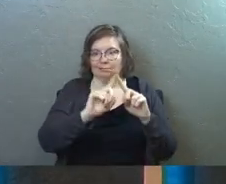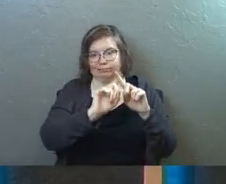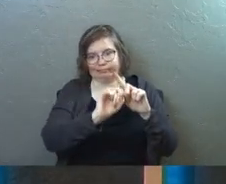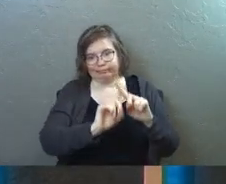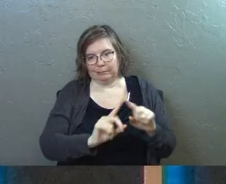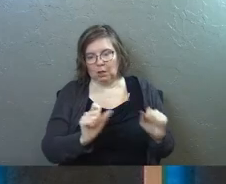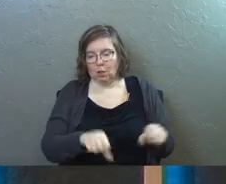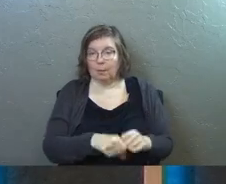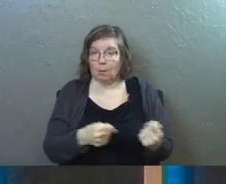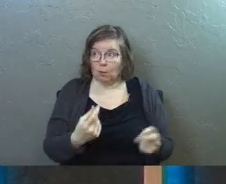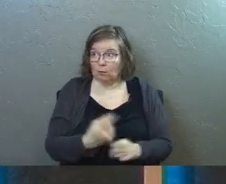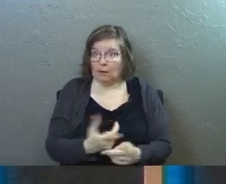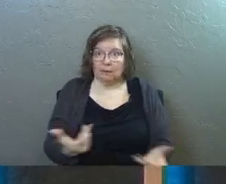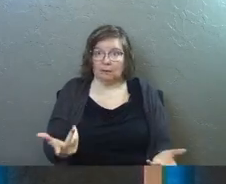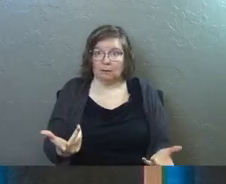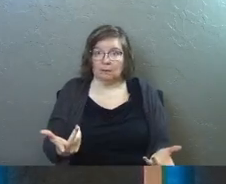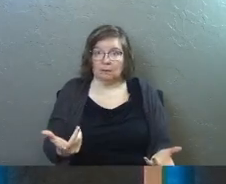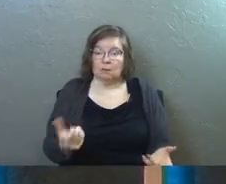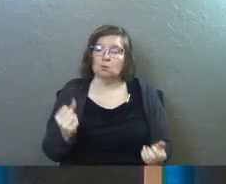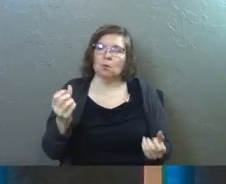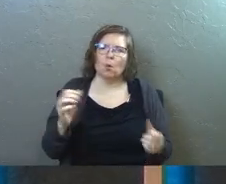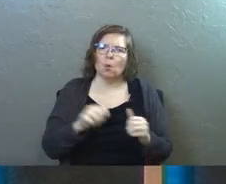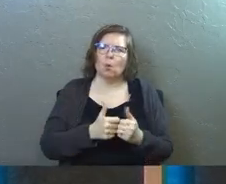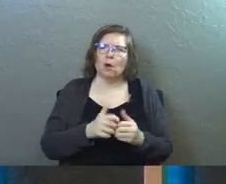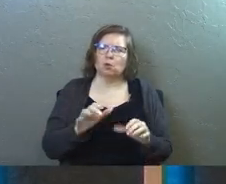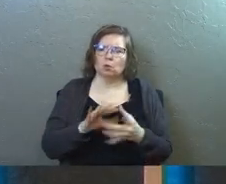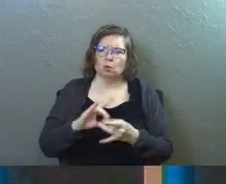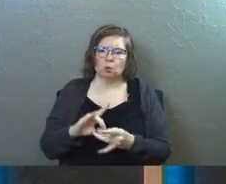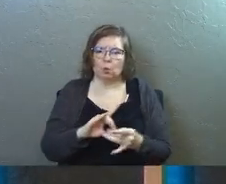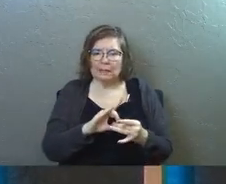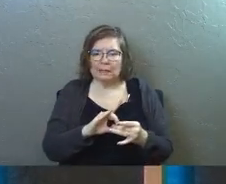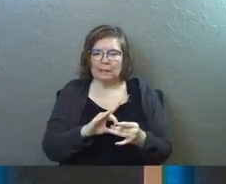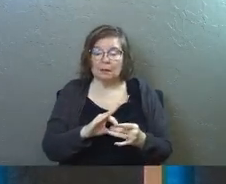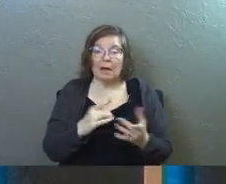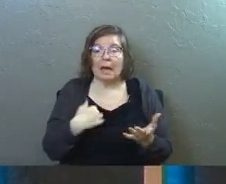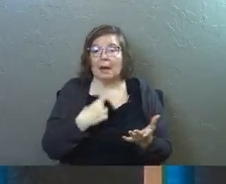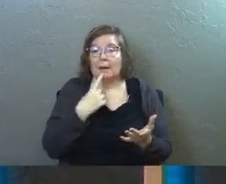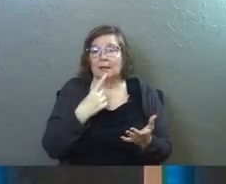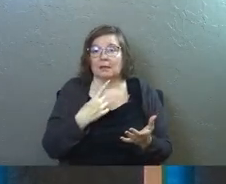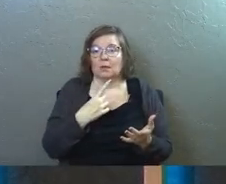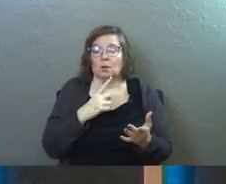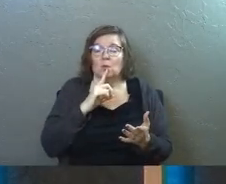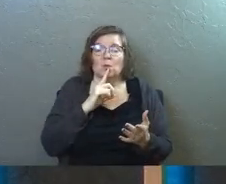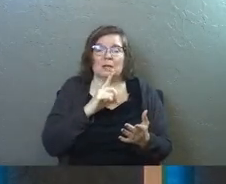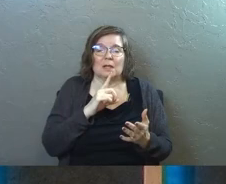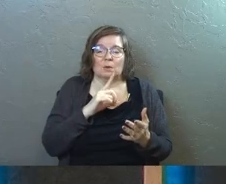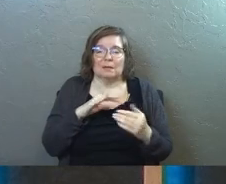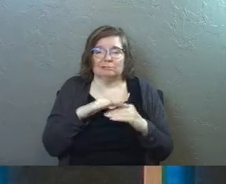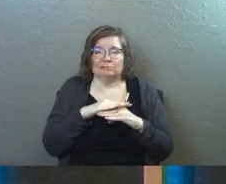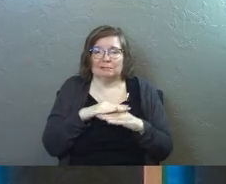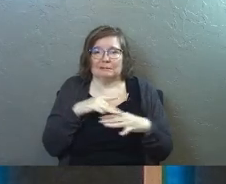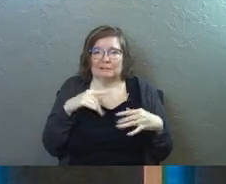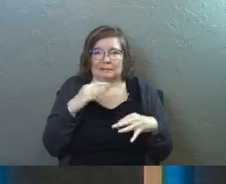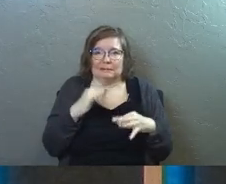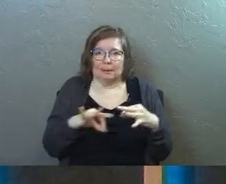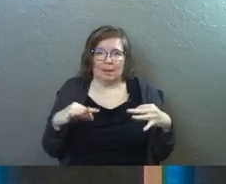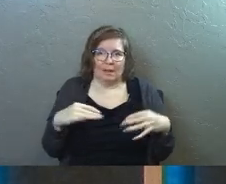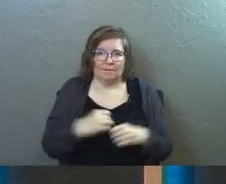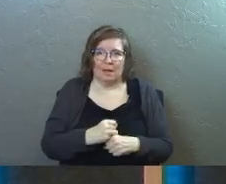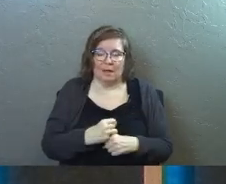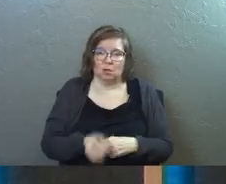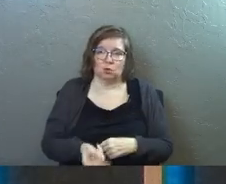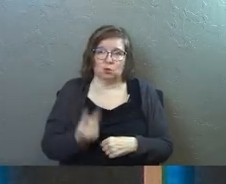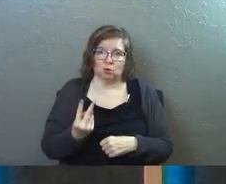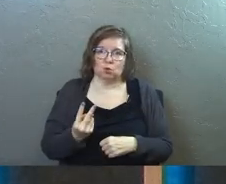things that can be broken yes so how do you do unity I'm just going to really really simplify it for you